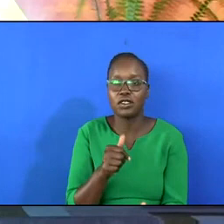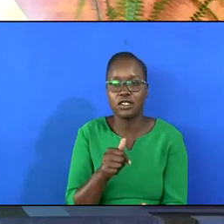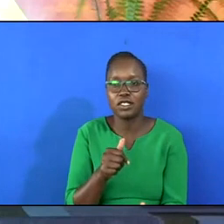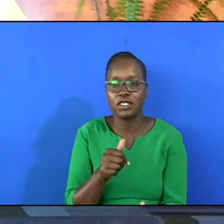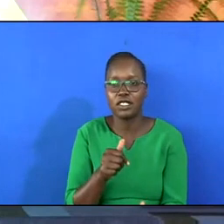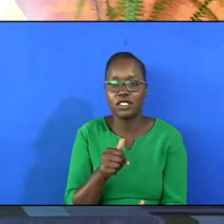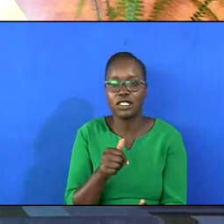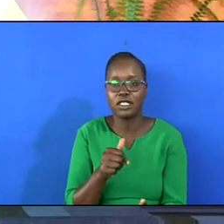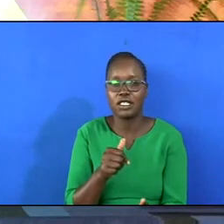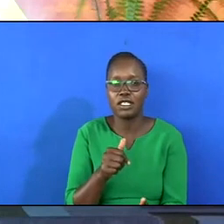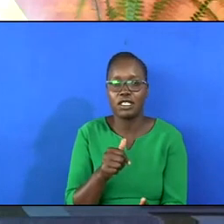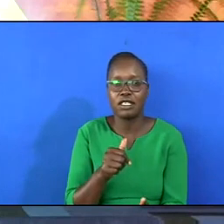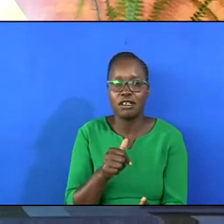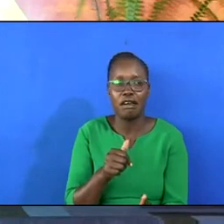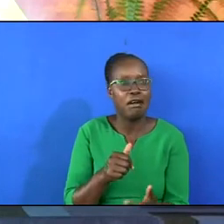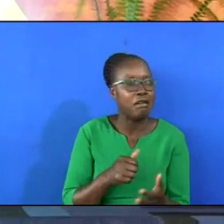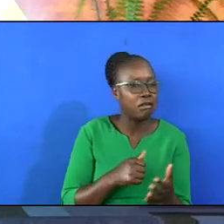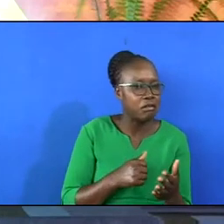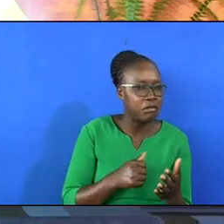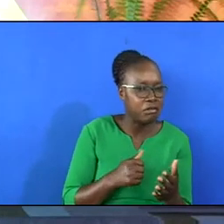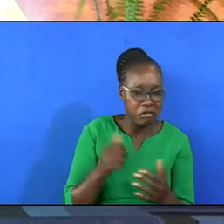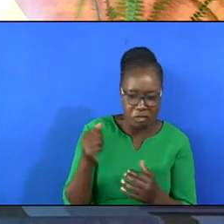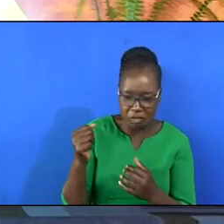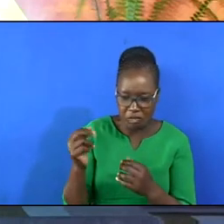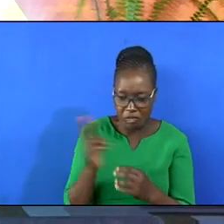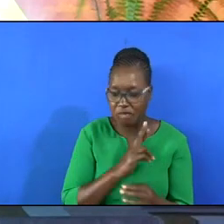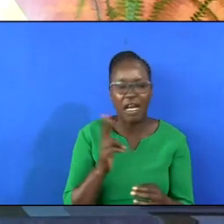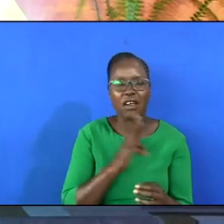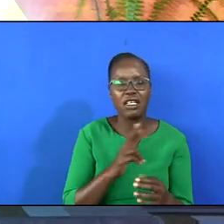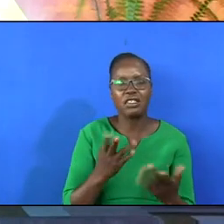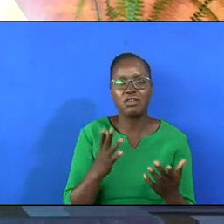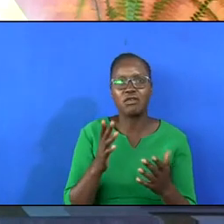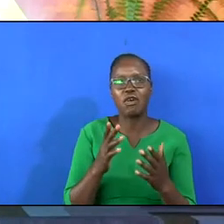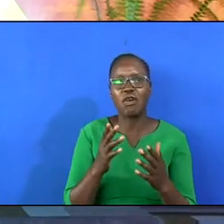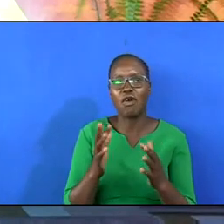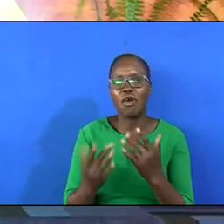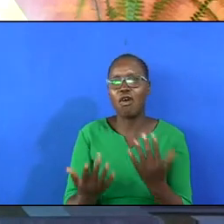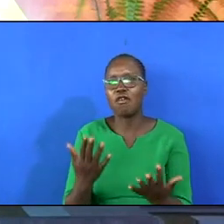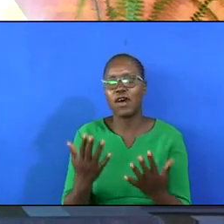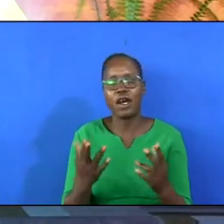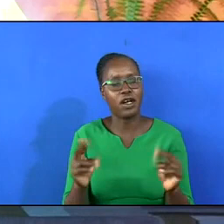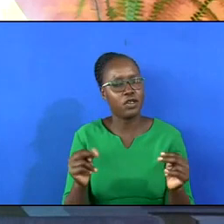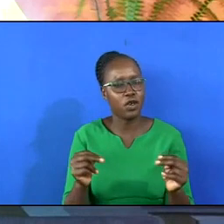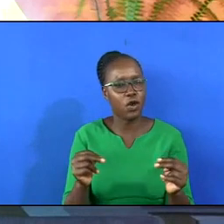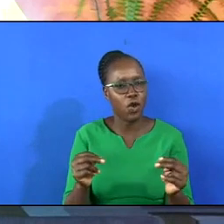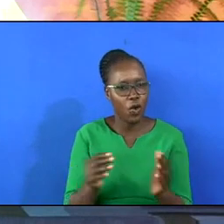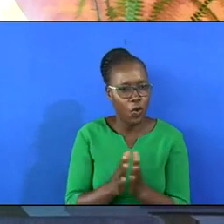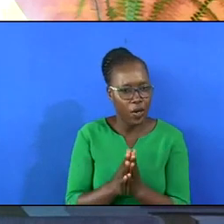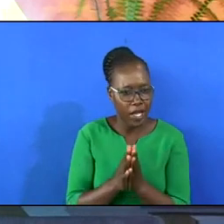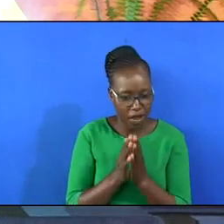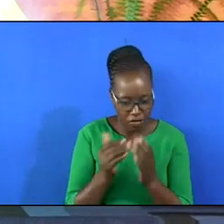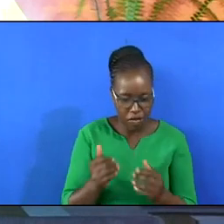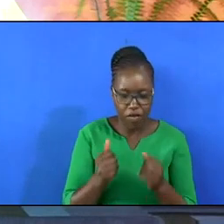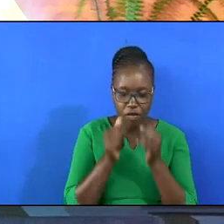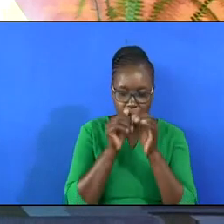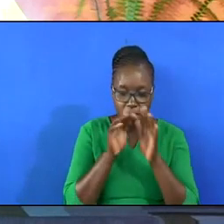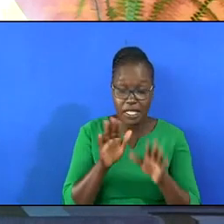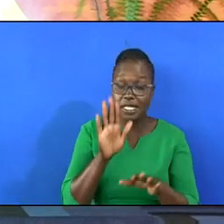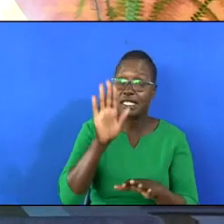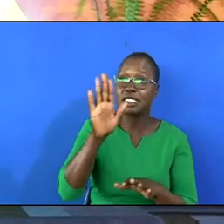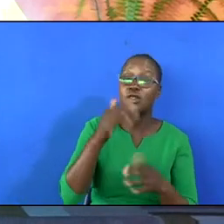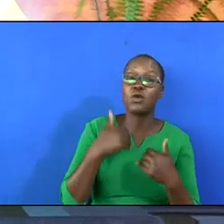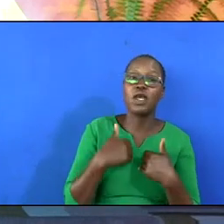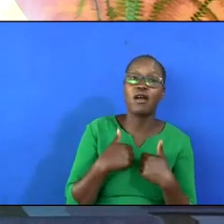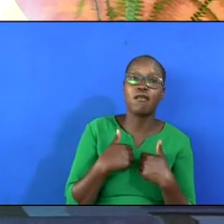firewood for the lake of fire. We are a product of his grace. He says